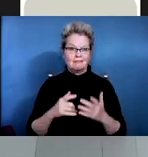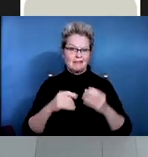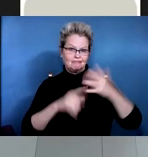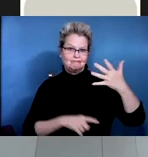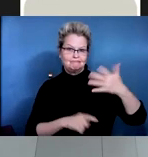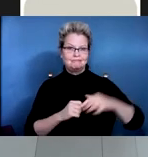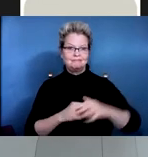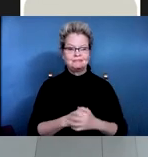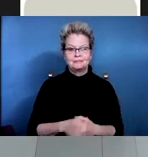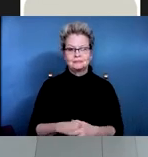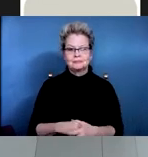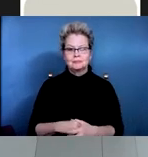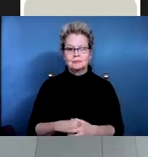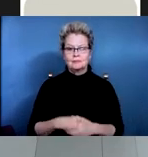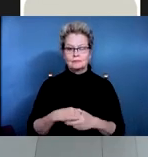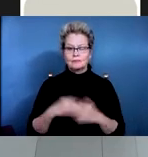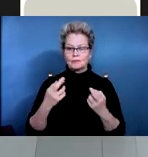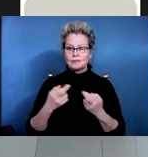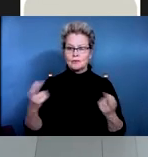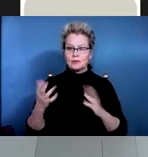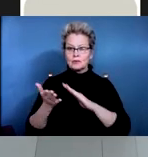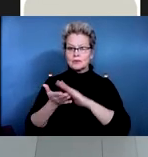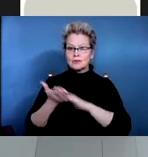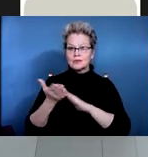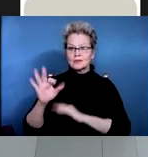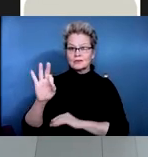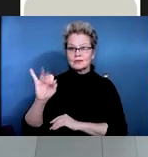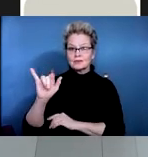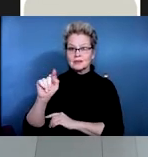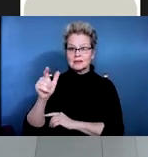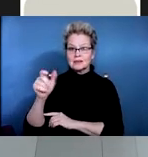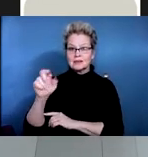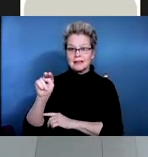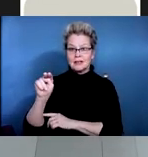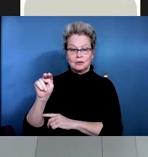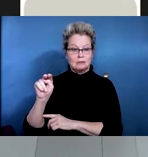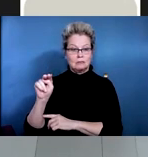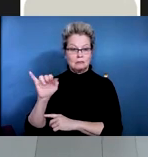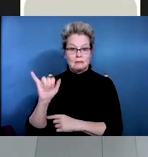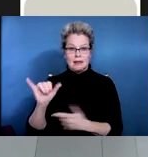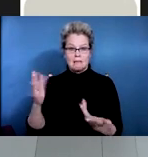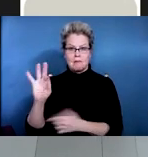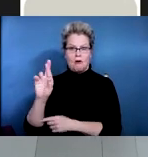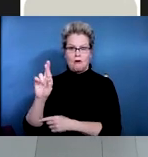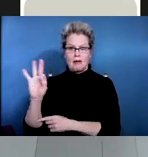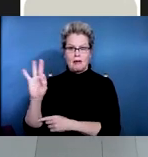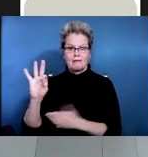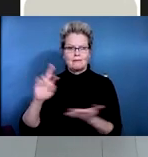Essentially, resource facilitation was, is a